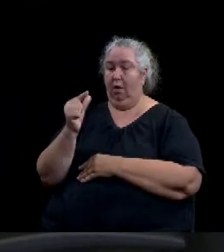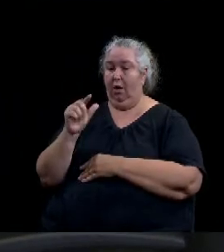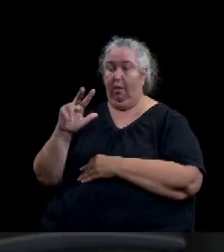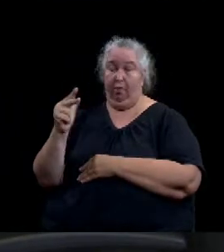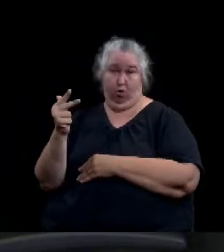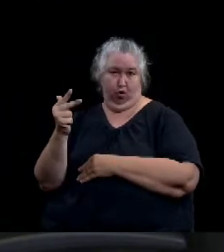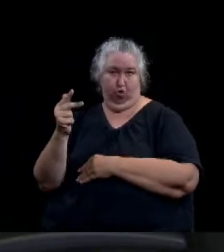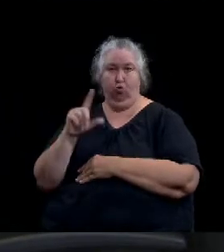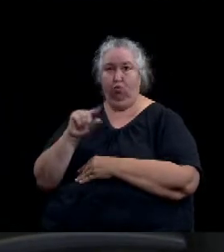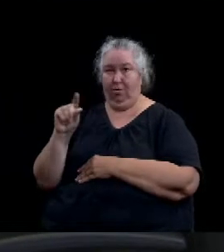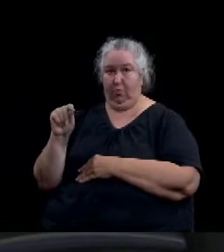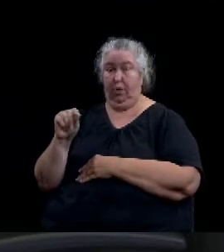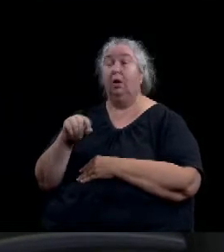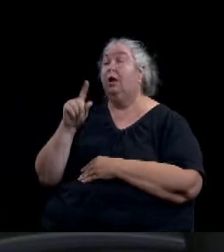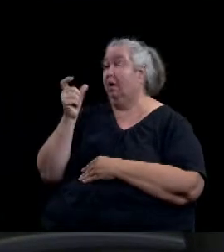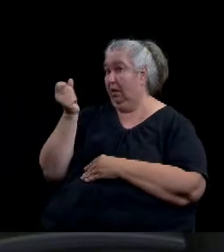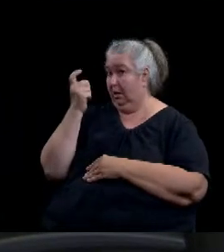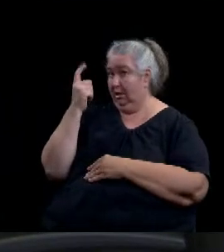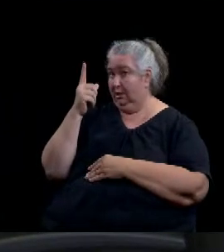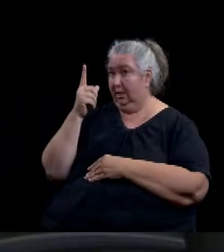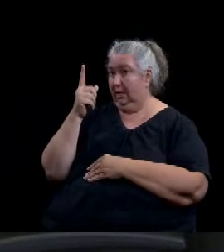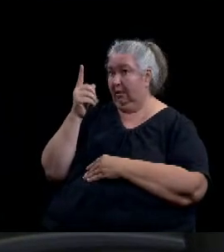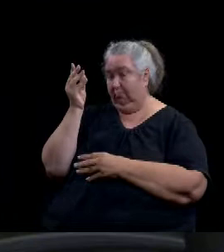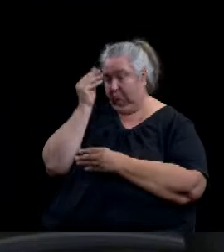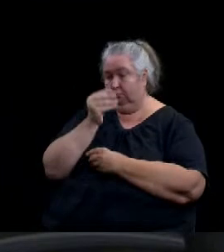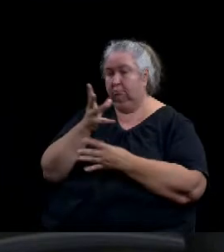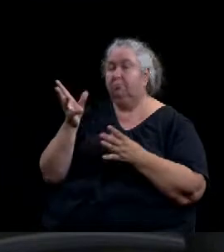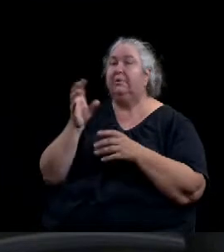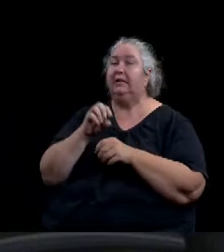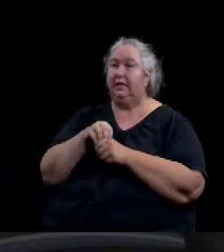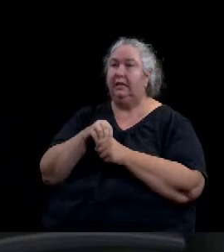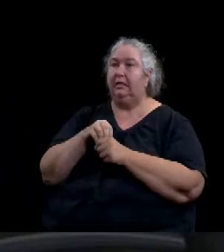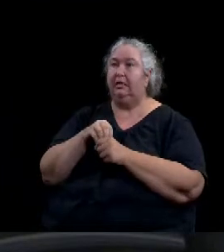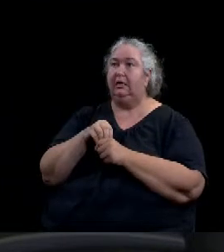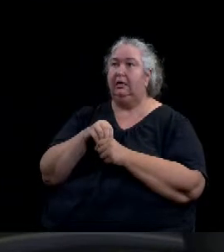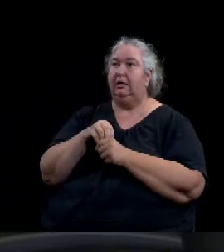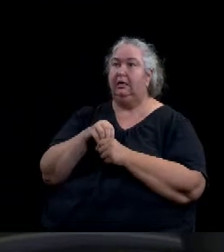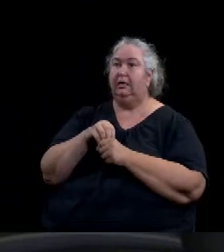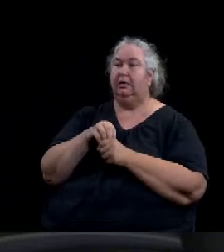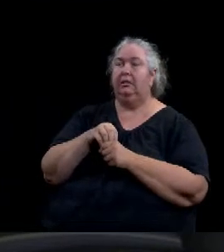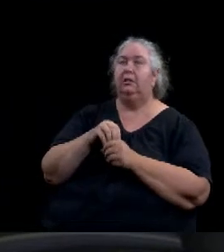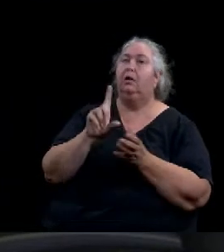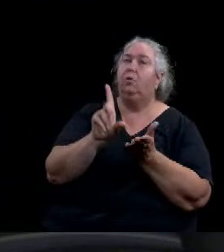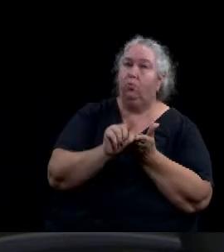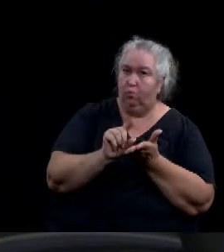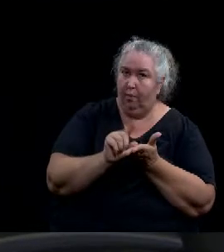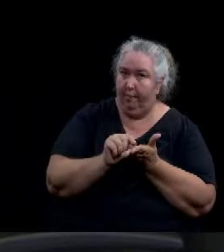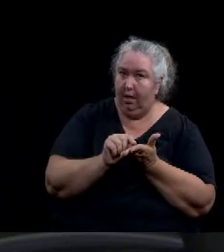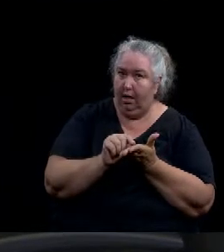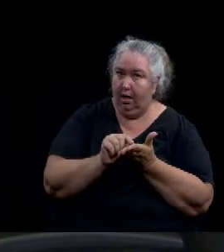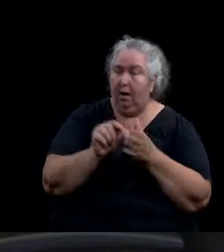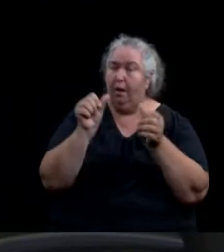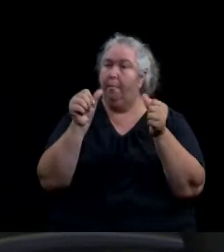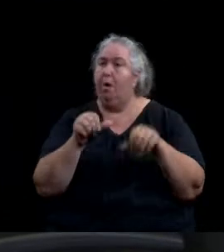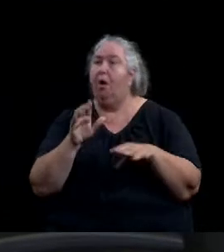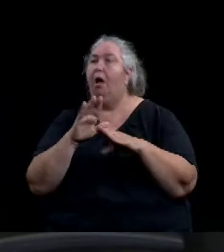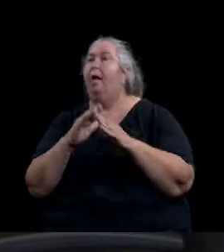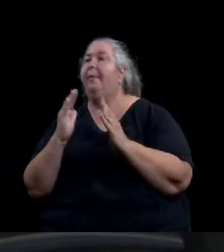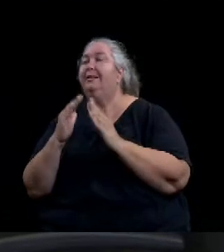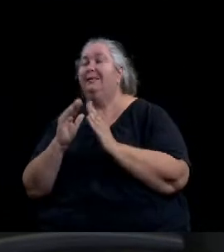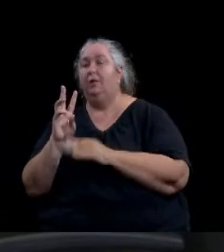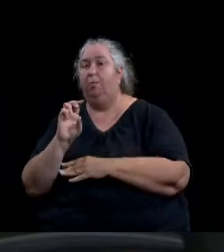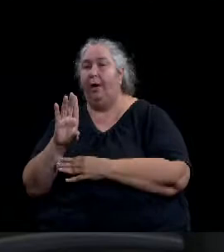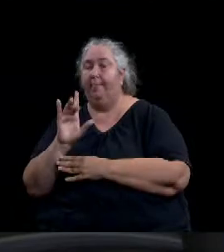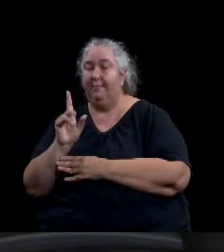non-legal section of the Waco Tribune Herald, posted on the city's website, and on the city's bulletin board. No